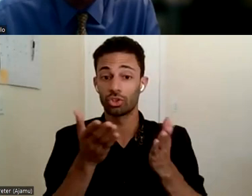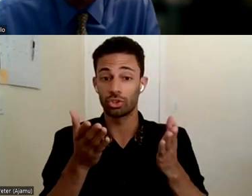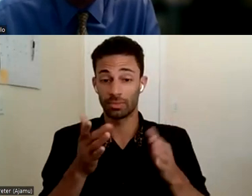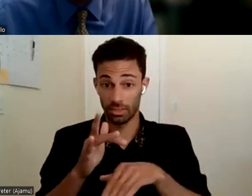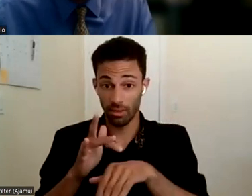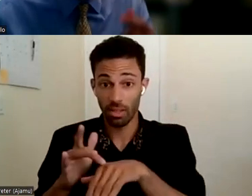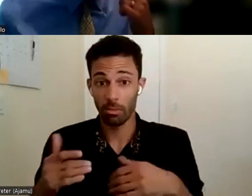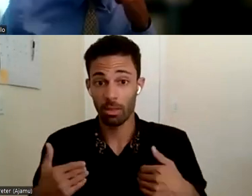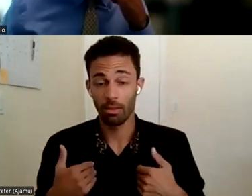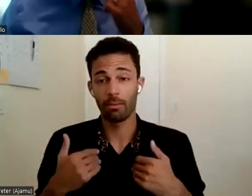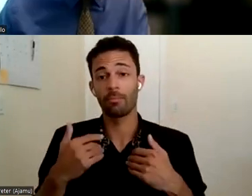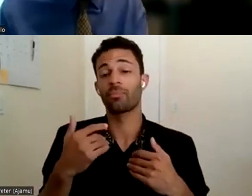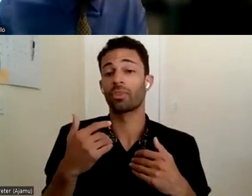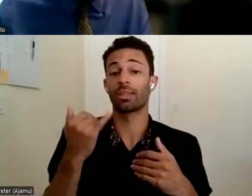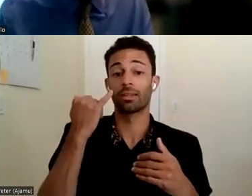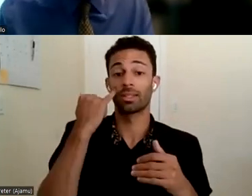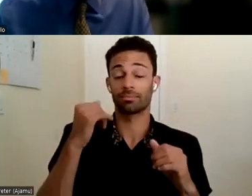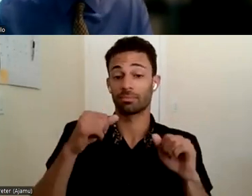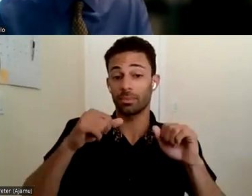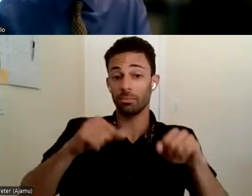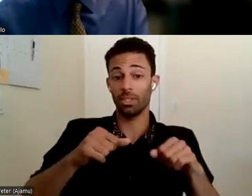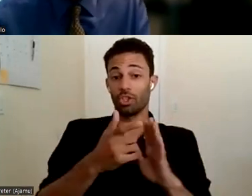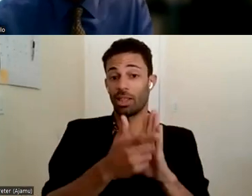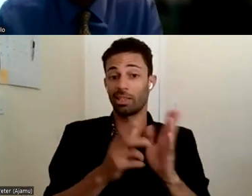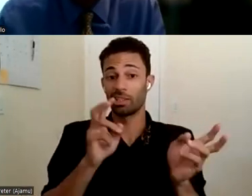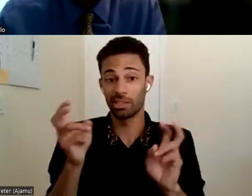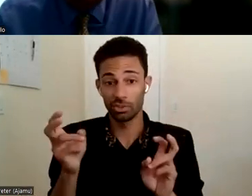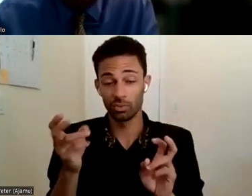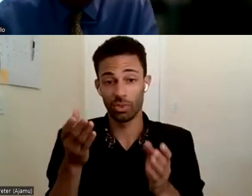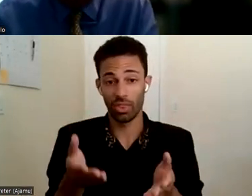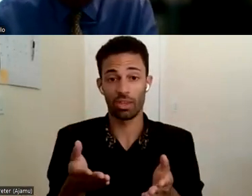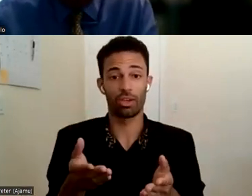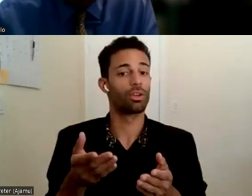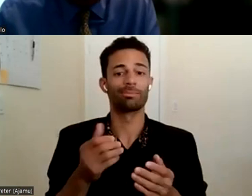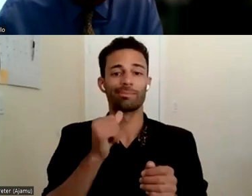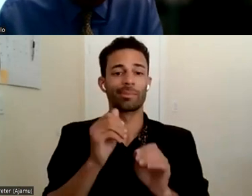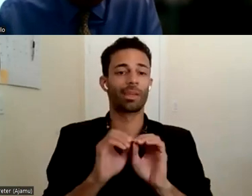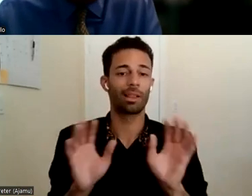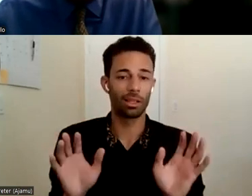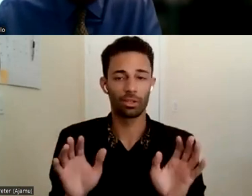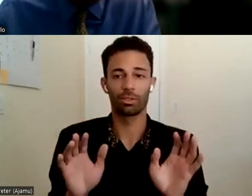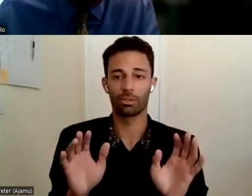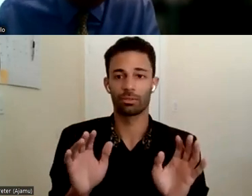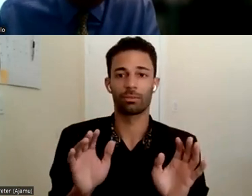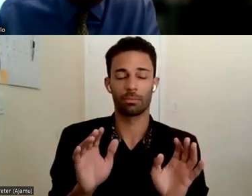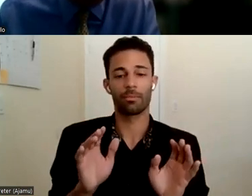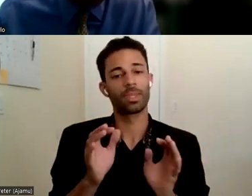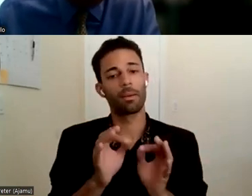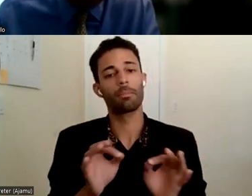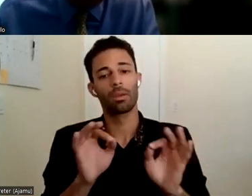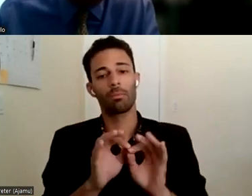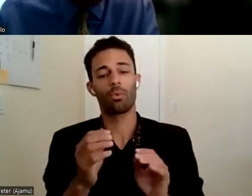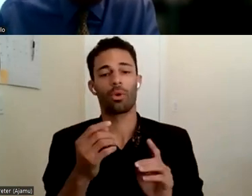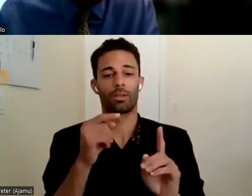clearly some potential legal issues, um, but they're really unclear. Um, and that would be really important for someone to refer